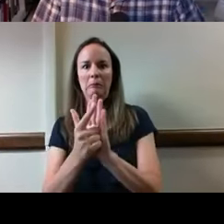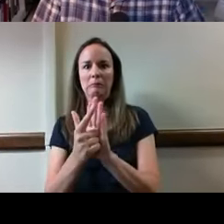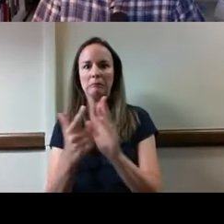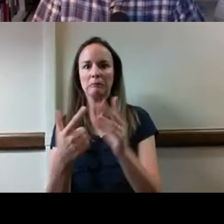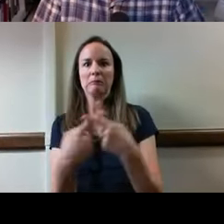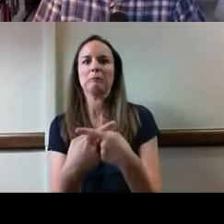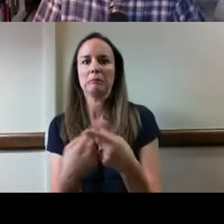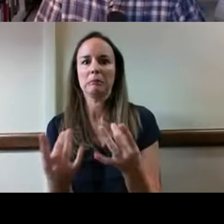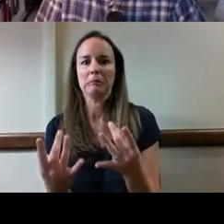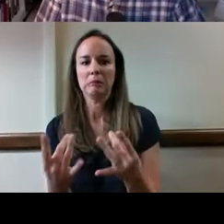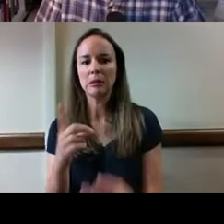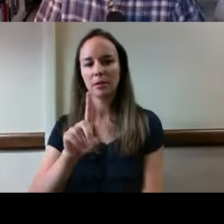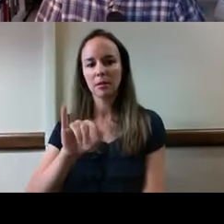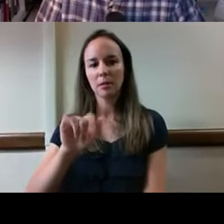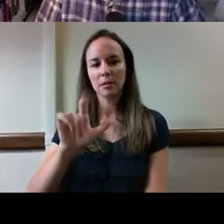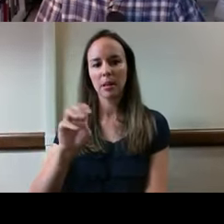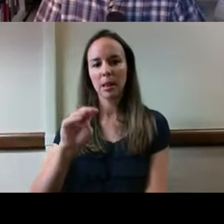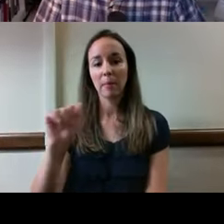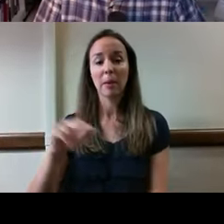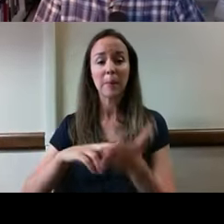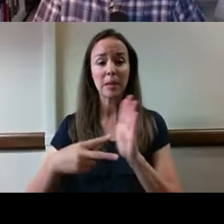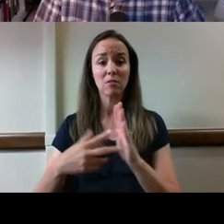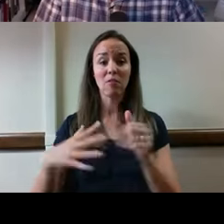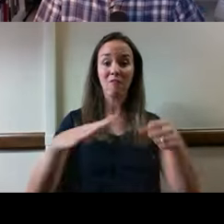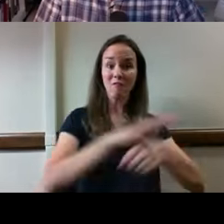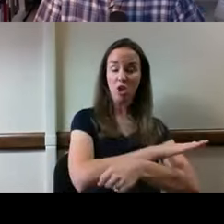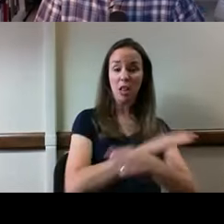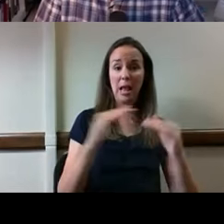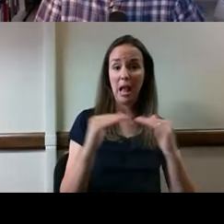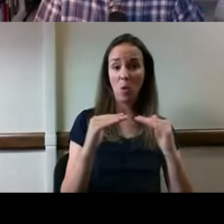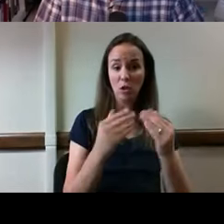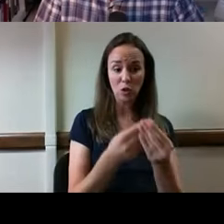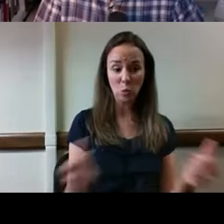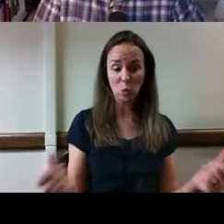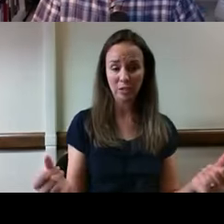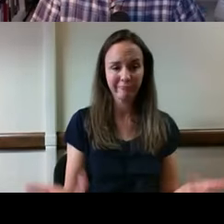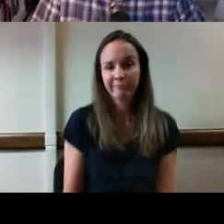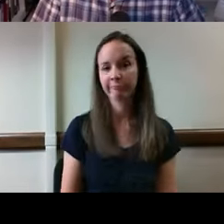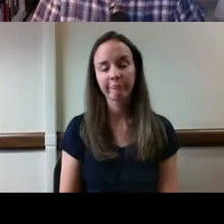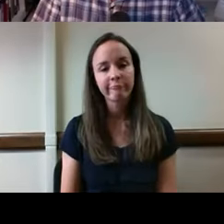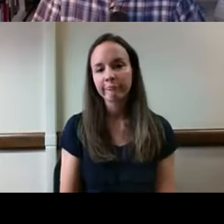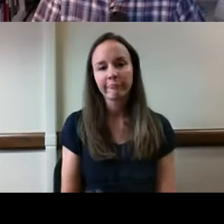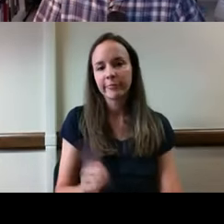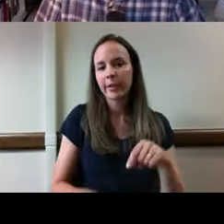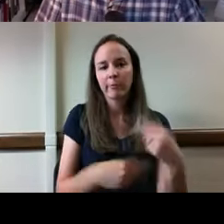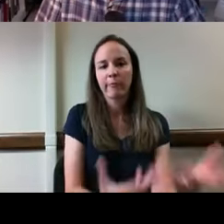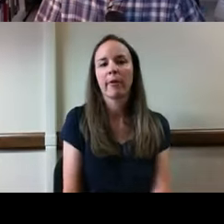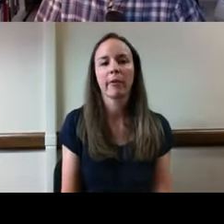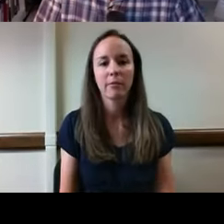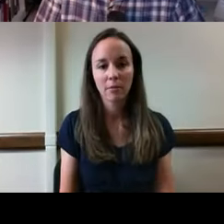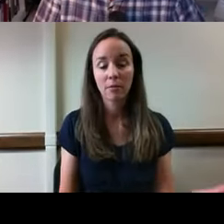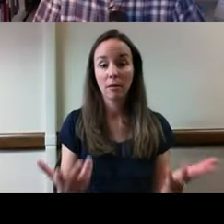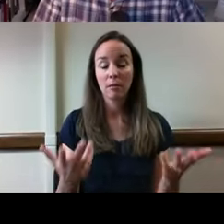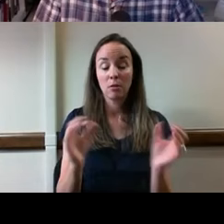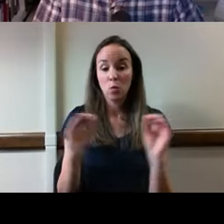in which a full and equitable solution does not appear to be possible. When no scientifically